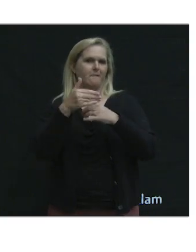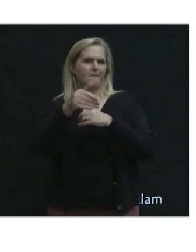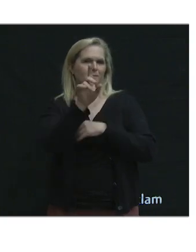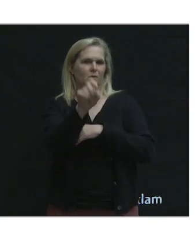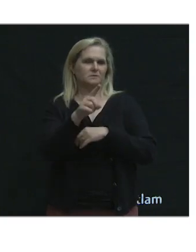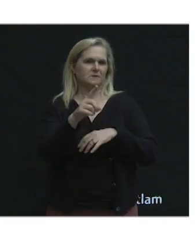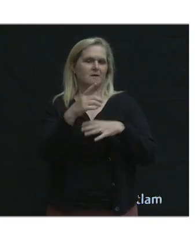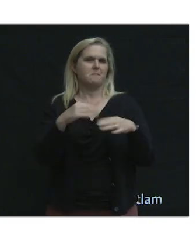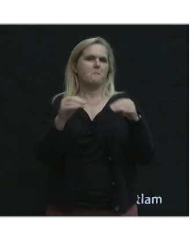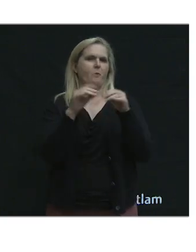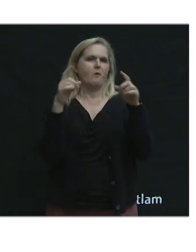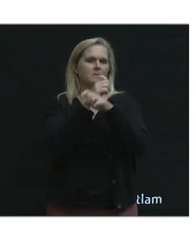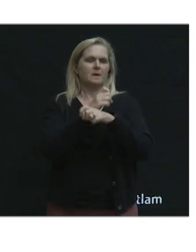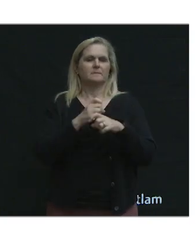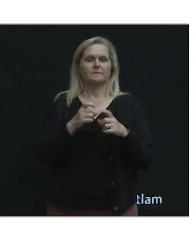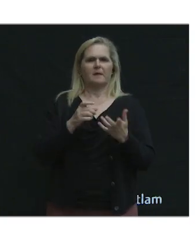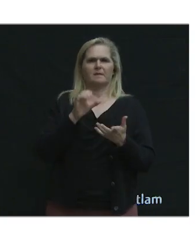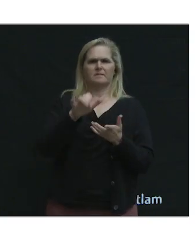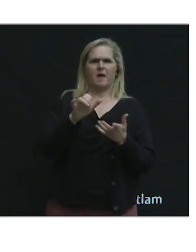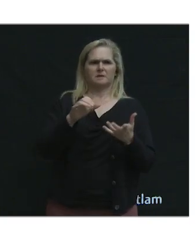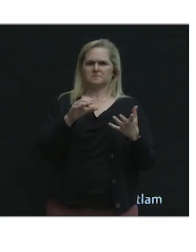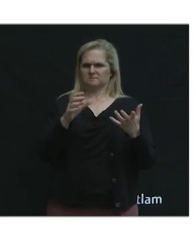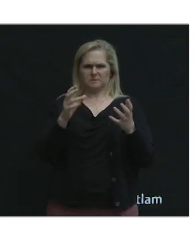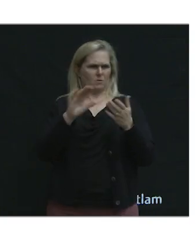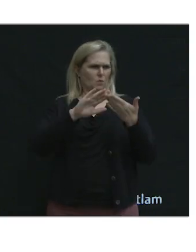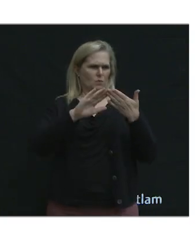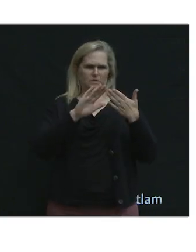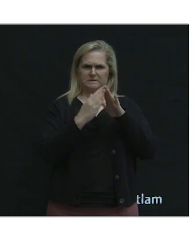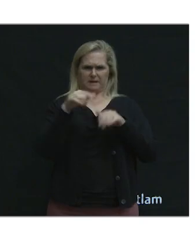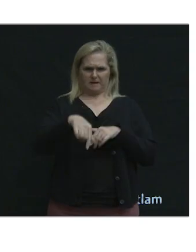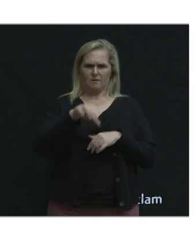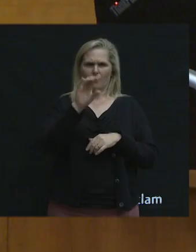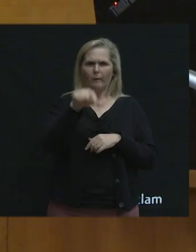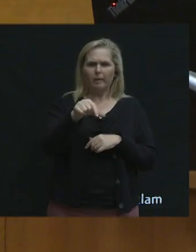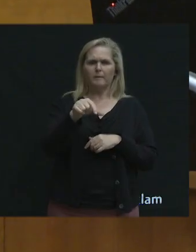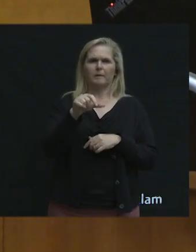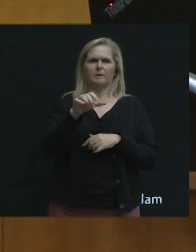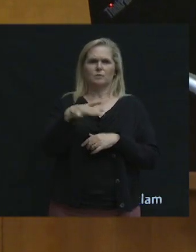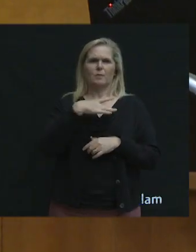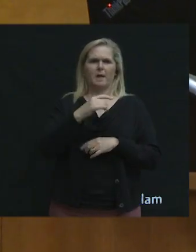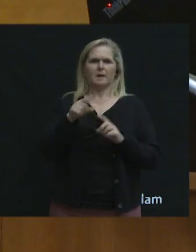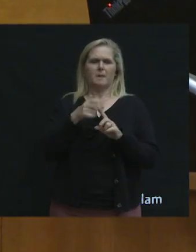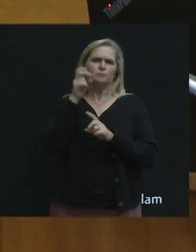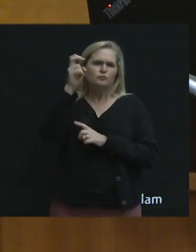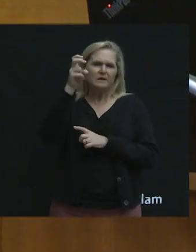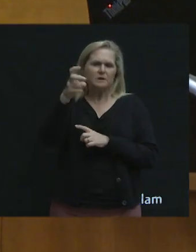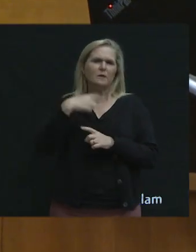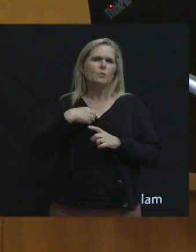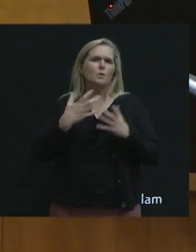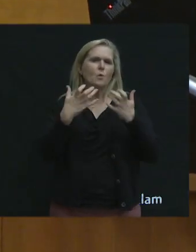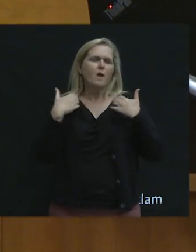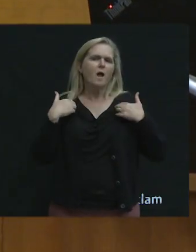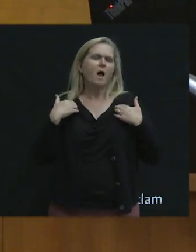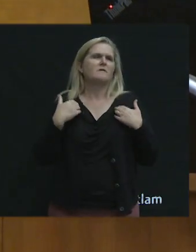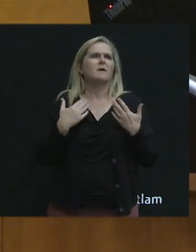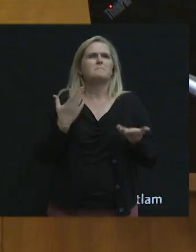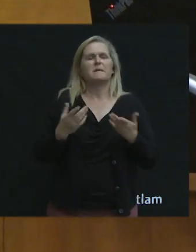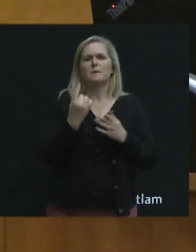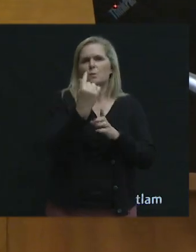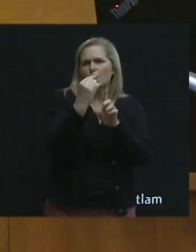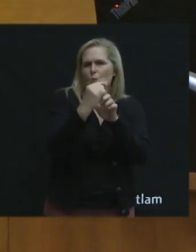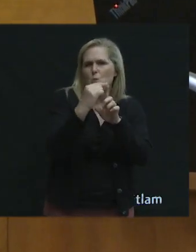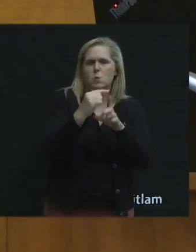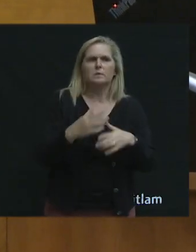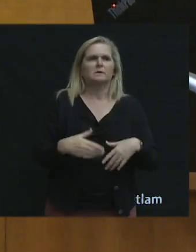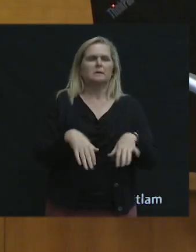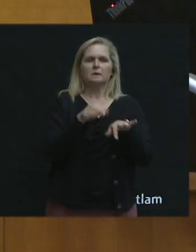do you like most about transportation and moving around in Coquitlam? So we're looking for like a short phrase, one word. Slido